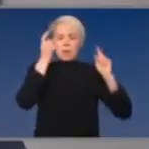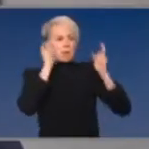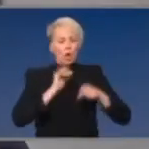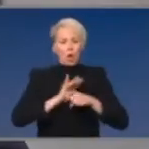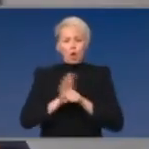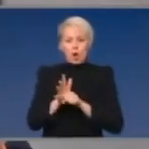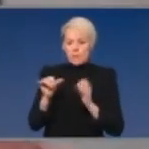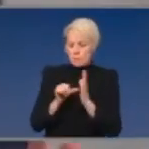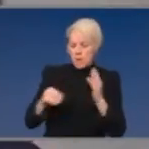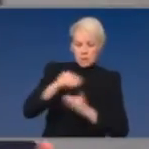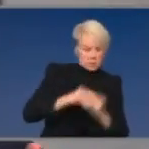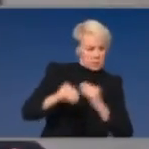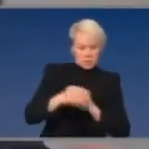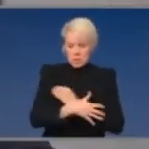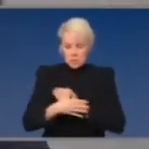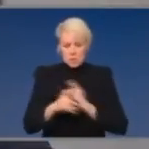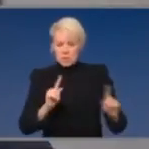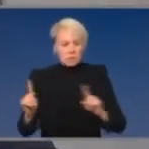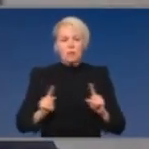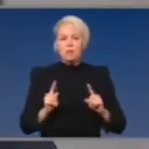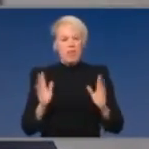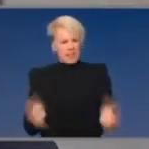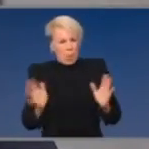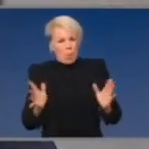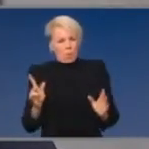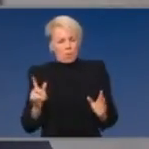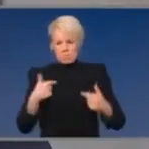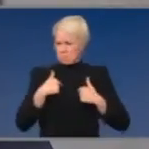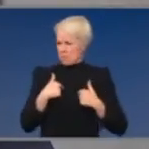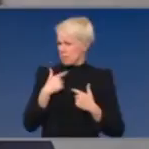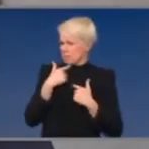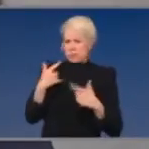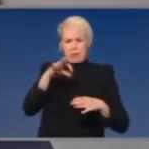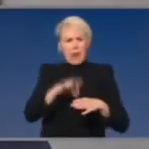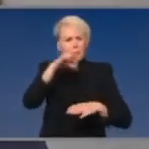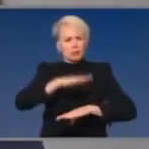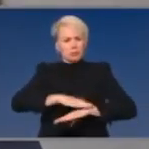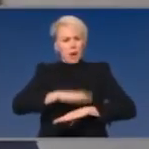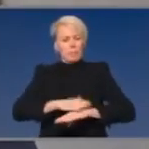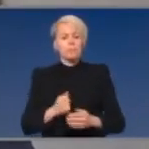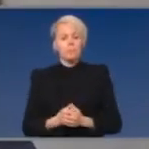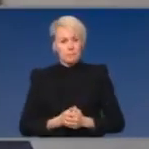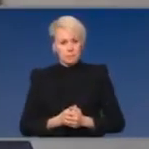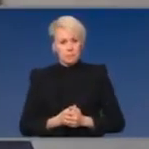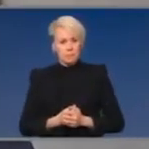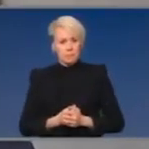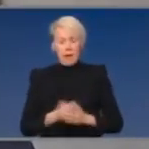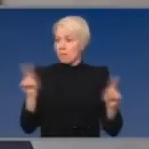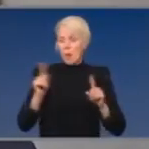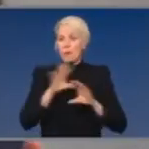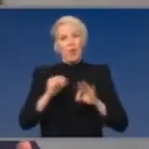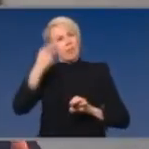I know it may totally fascinate people who stand in this courtyard, at least some of them, but it is just not a factor.